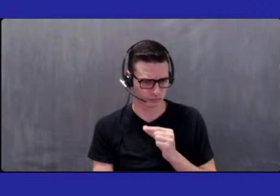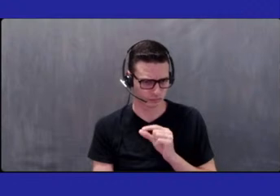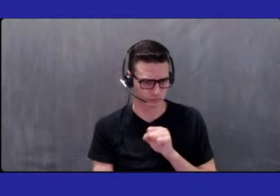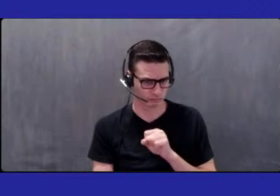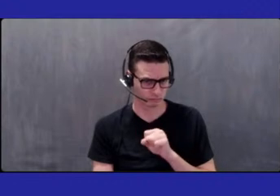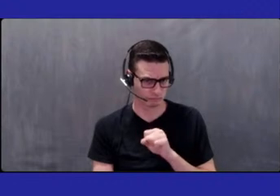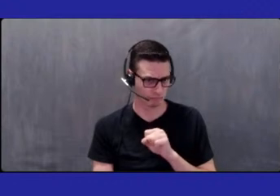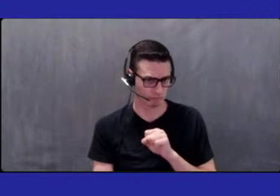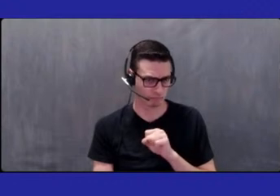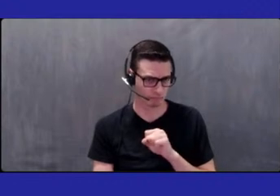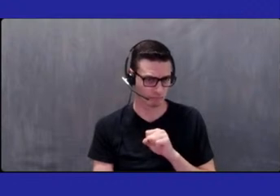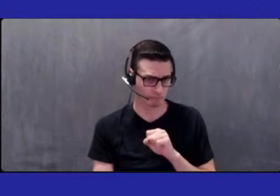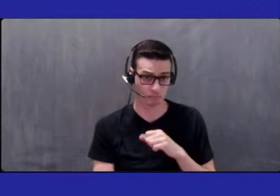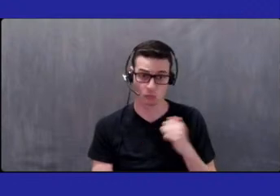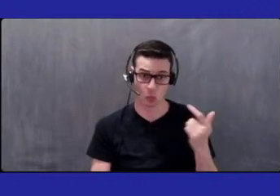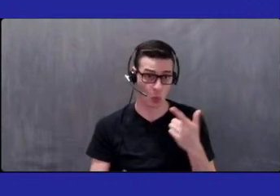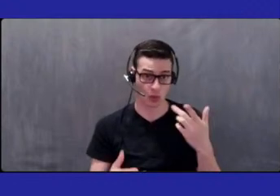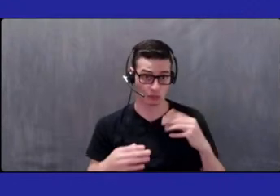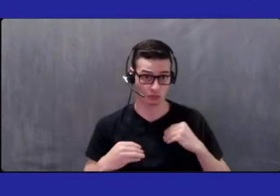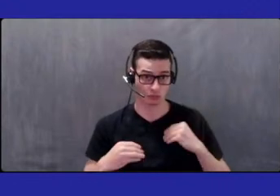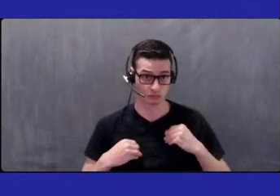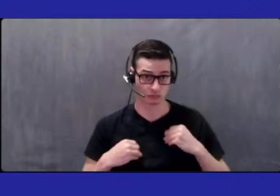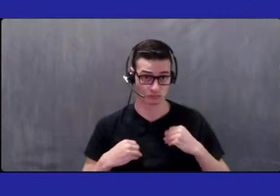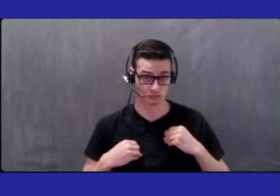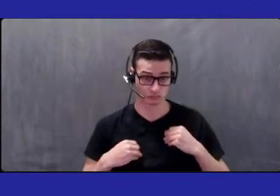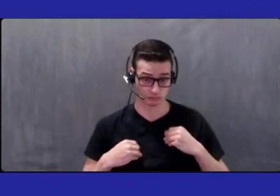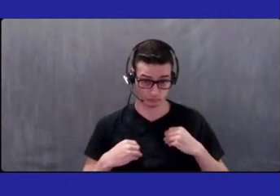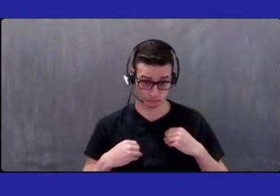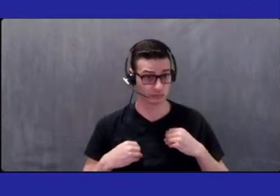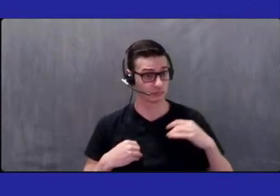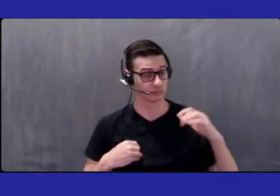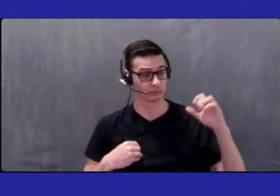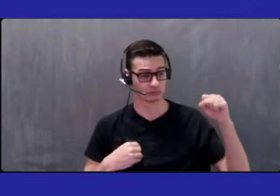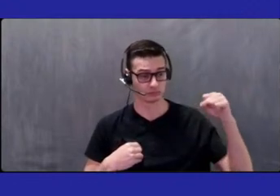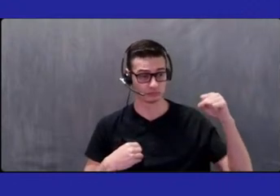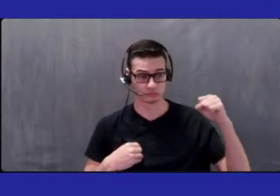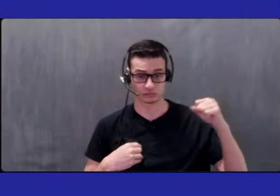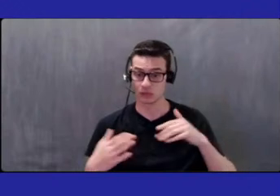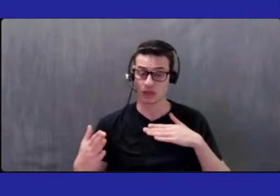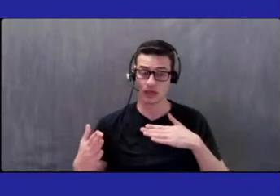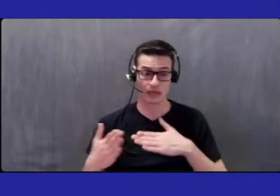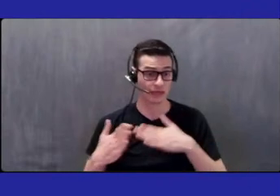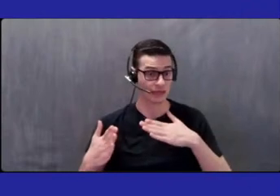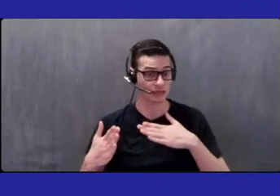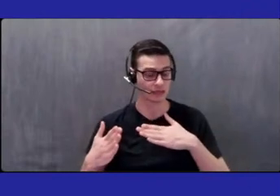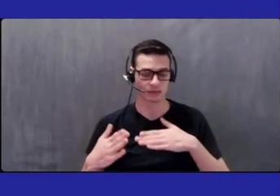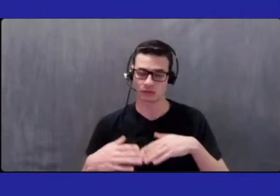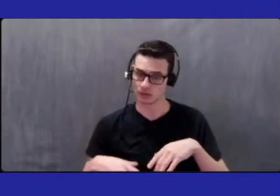All in favor? Aye. Opposed? The minutes have been adopted.